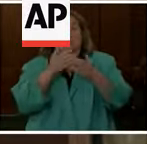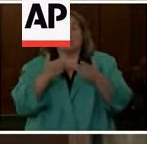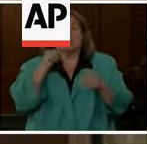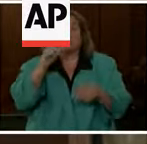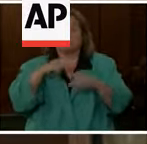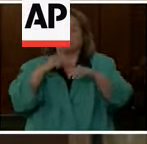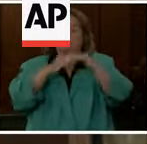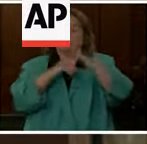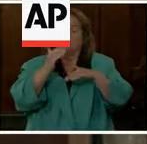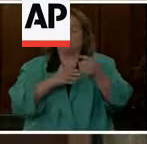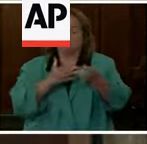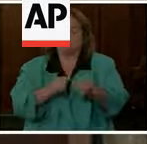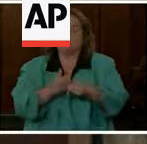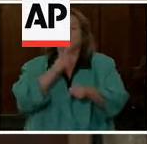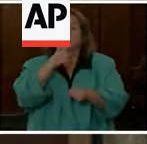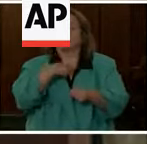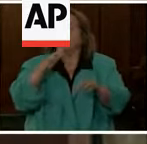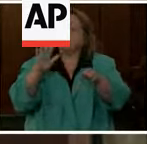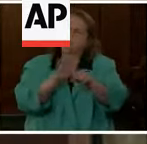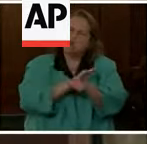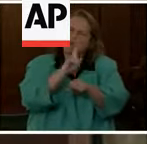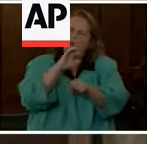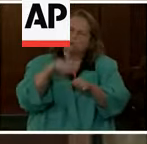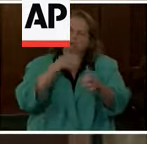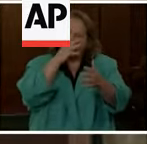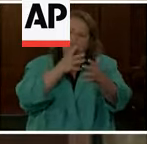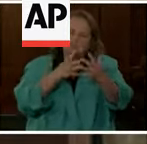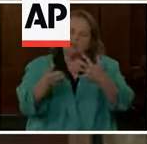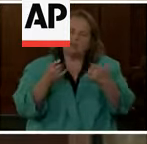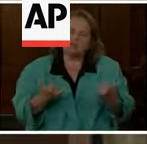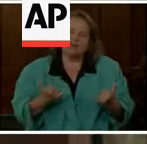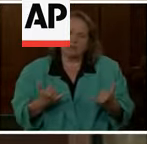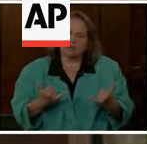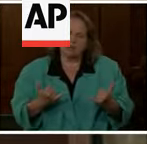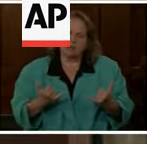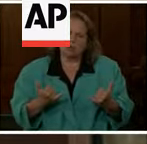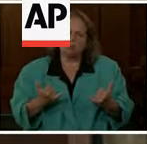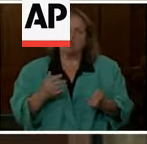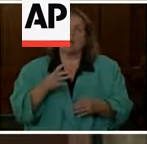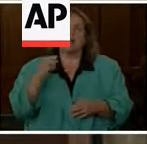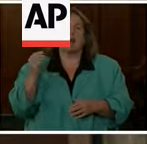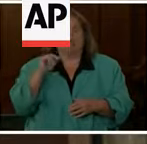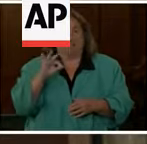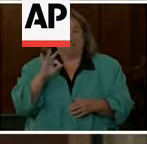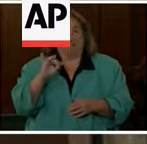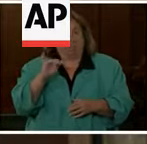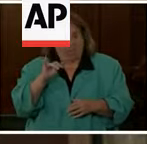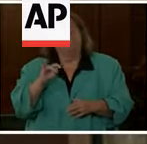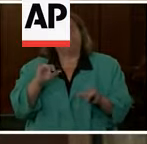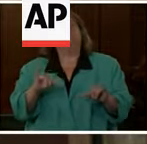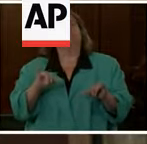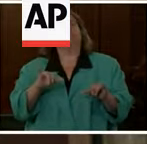is to make sure that we are fully transparent right now about it. And and if it bears out